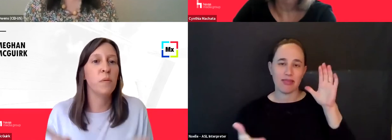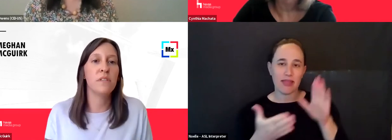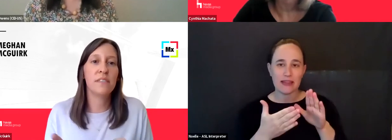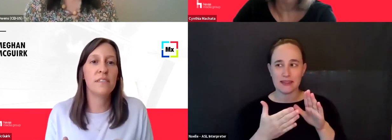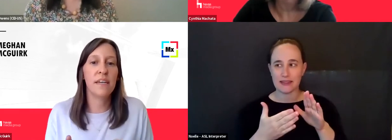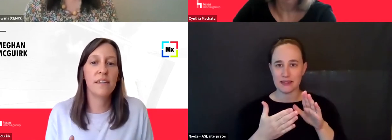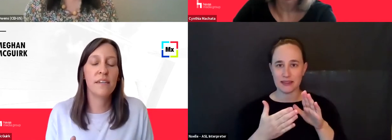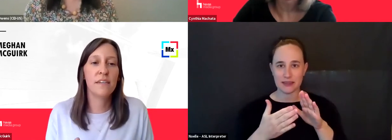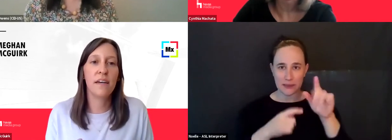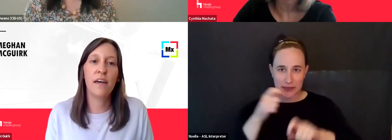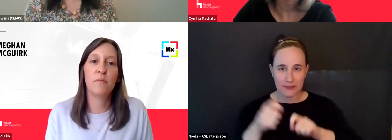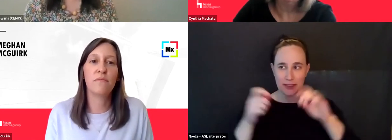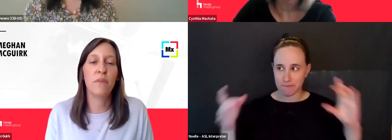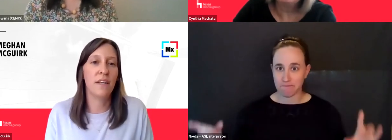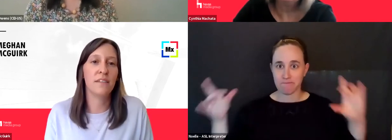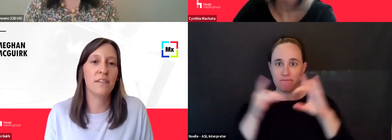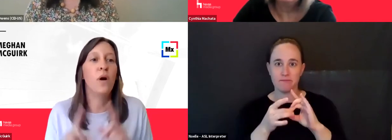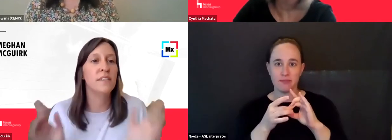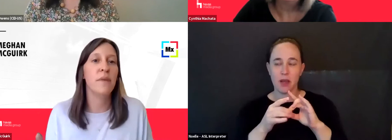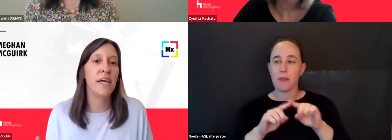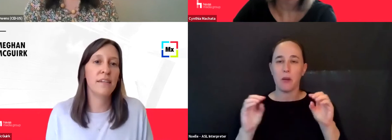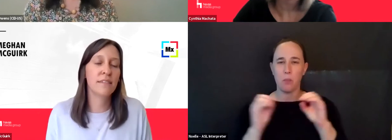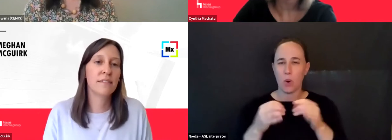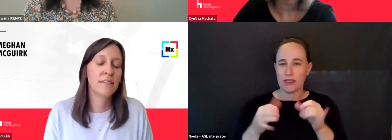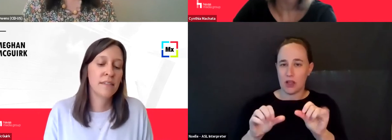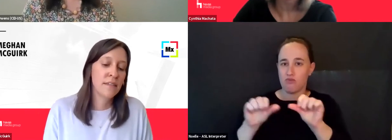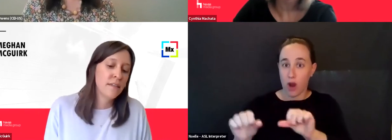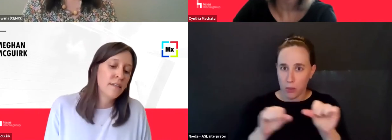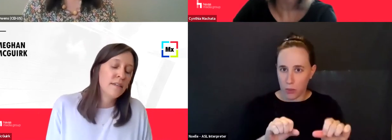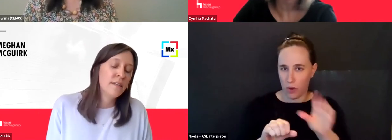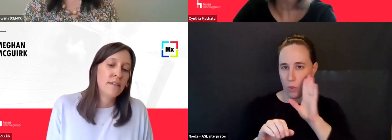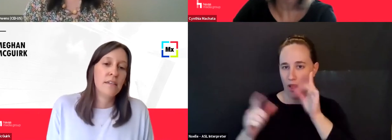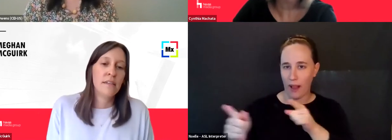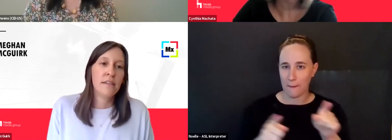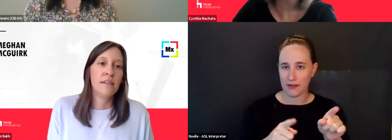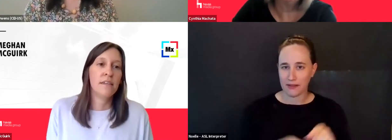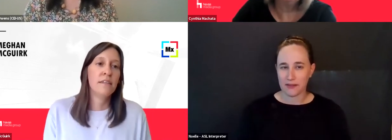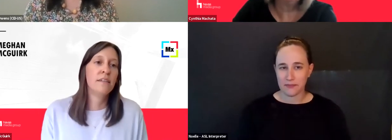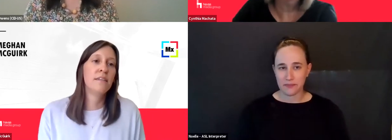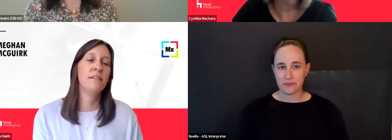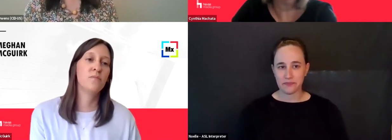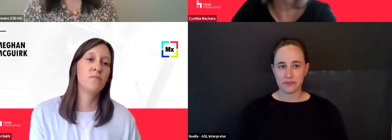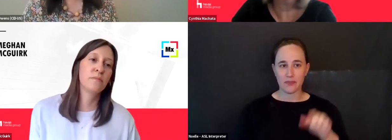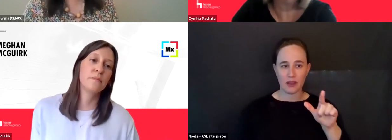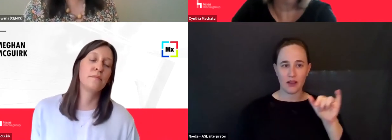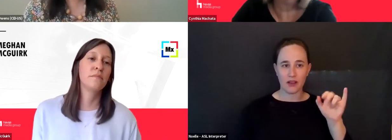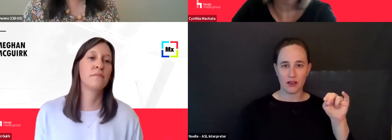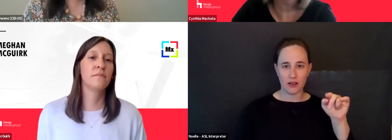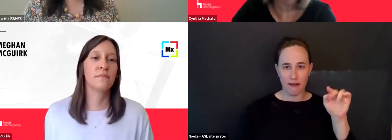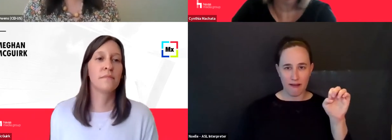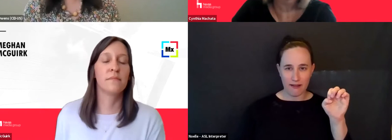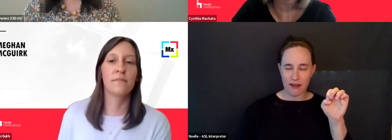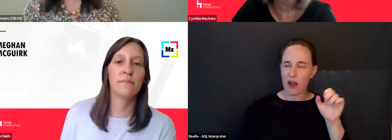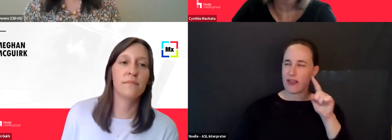probabilistic, um, one to many. So there, uh, I think I've heard it described